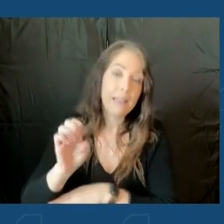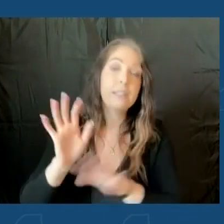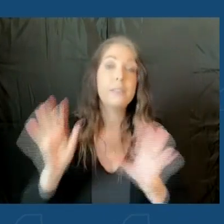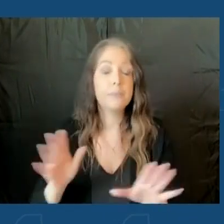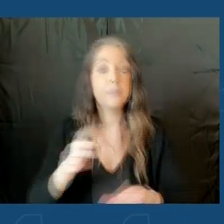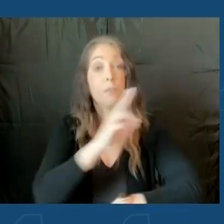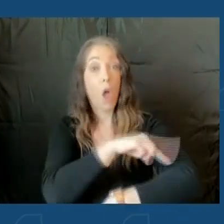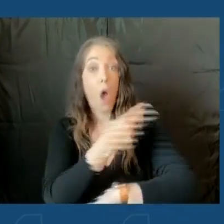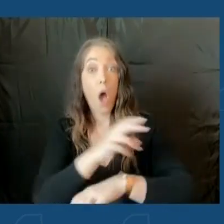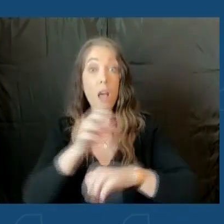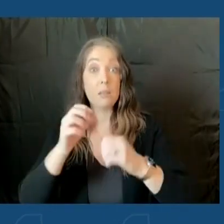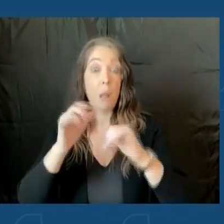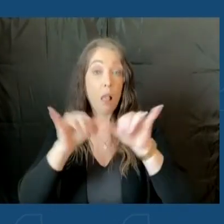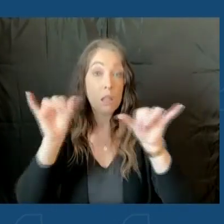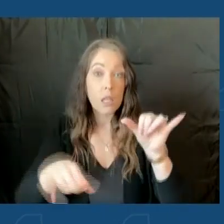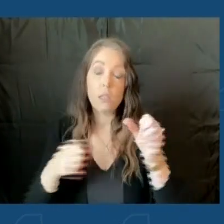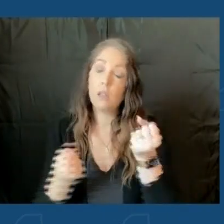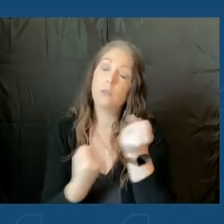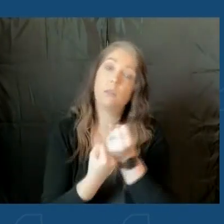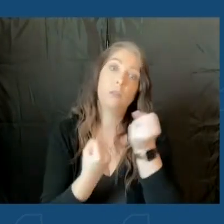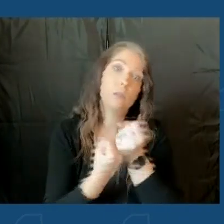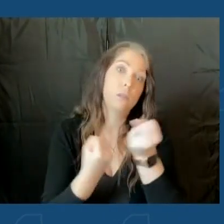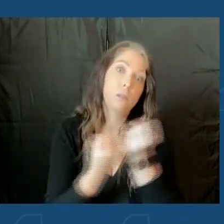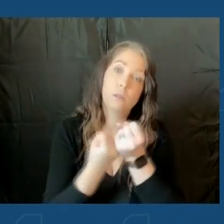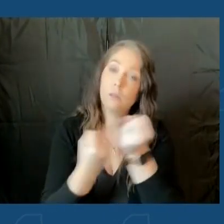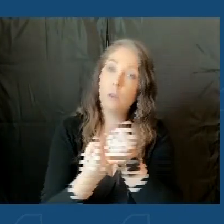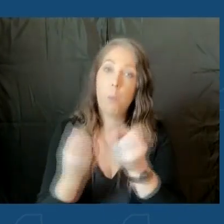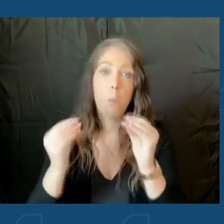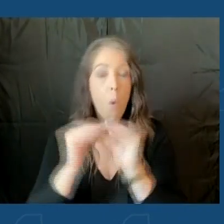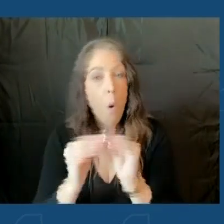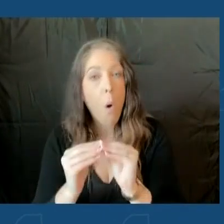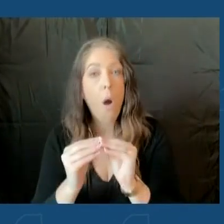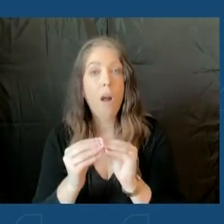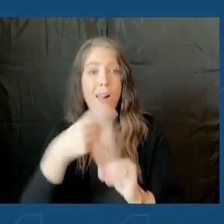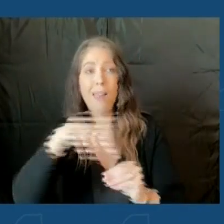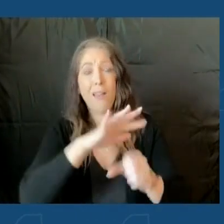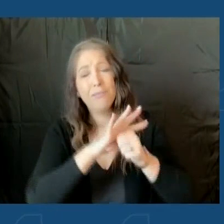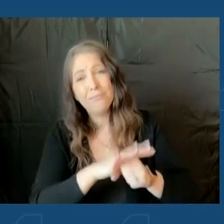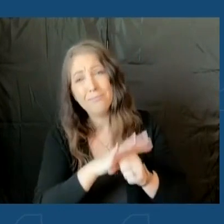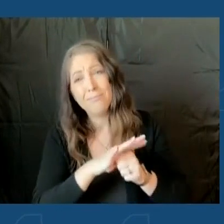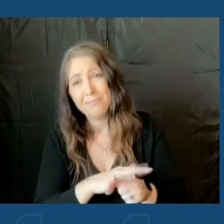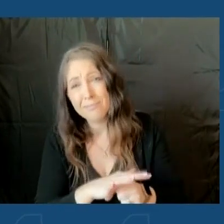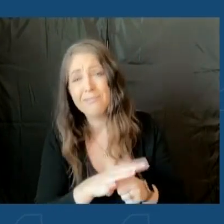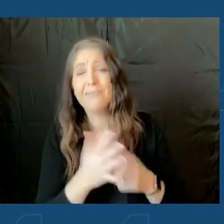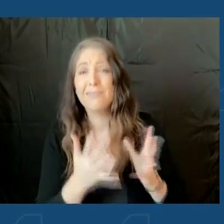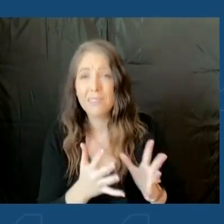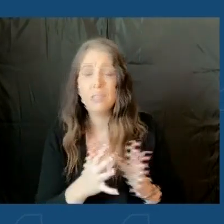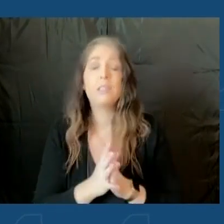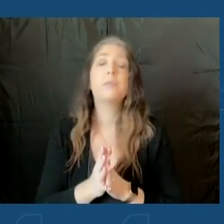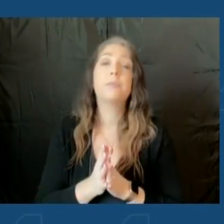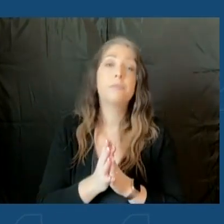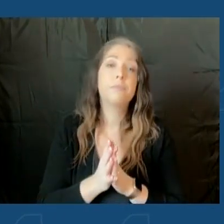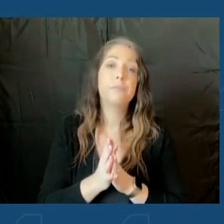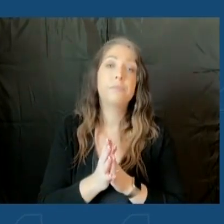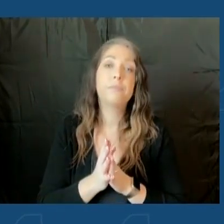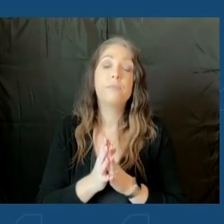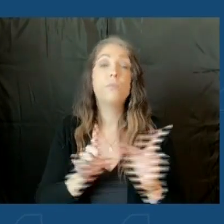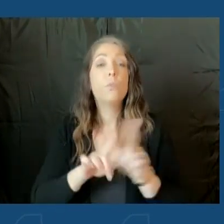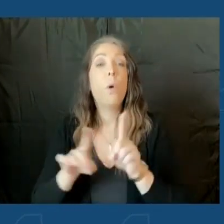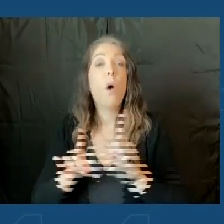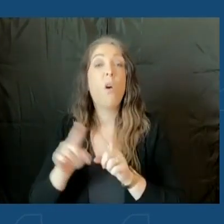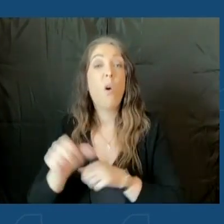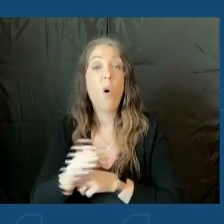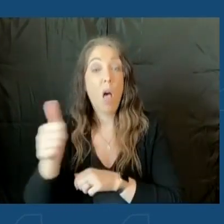systems that really were under such stress. And I will talk about what we're doing there as well as coordinating with our partners. But also something else.